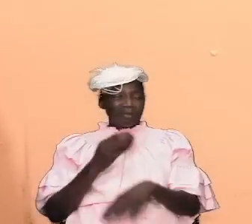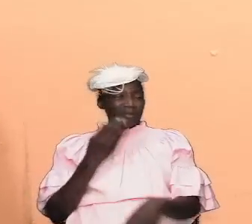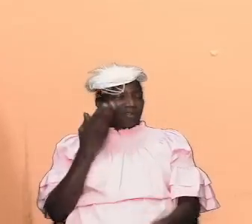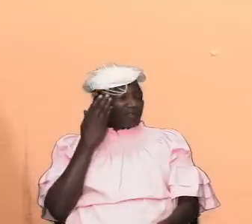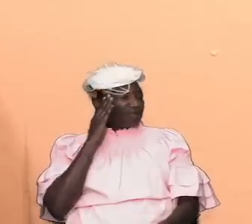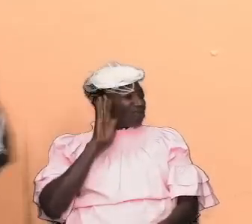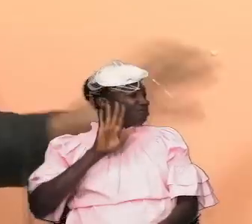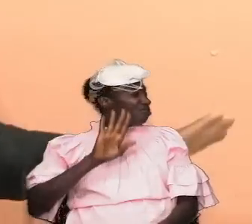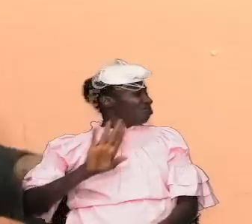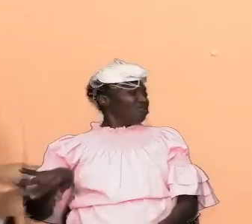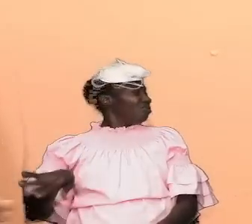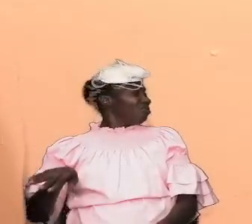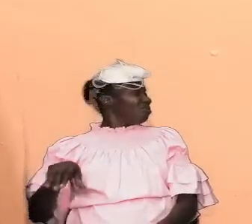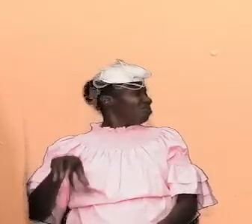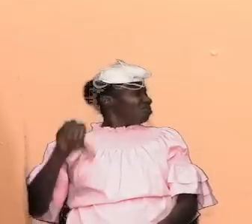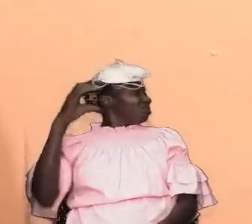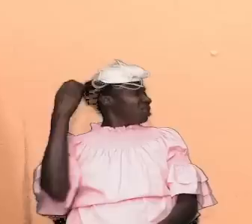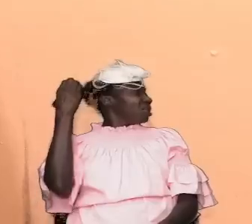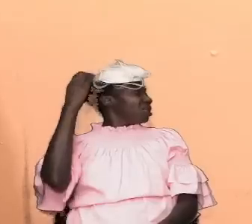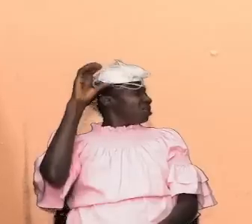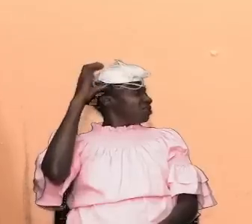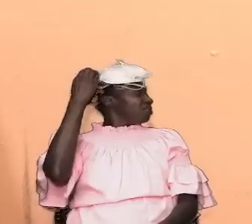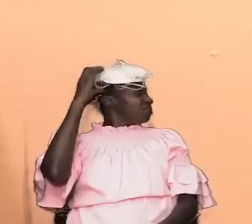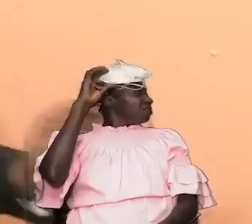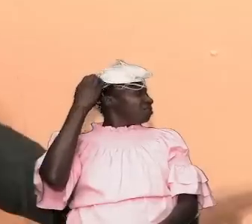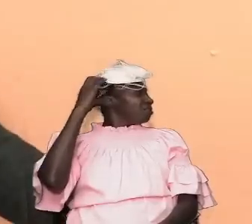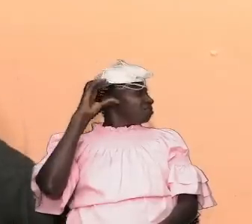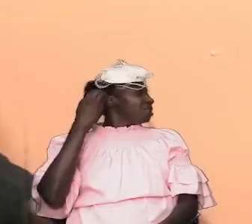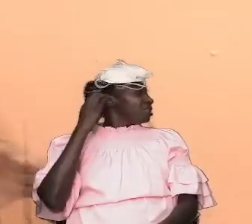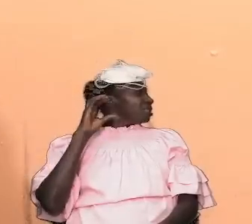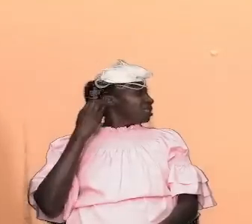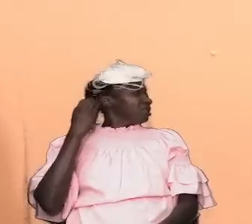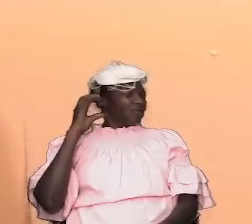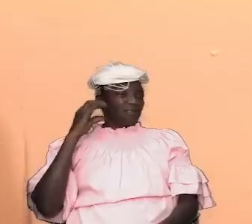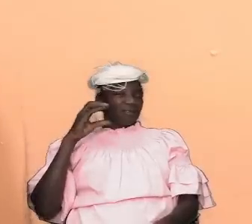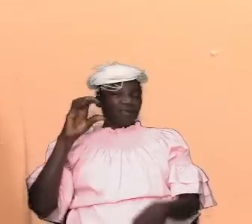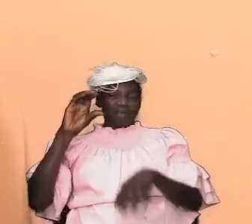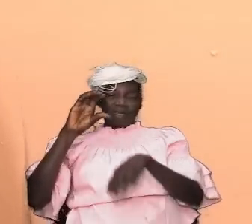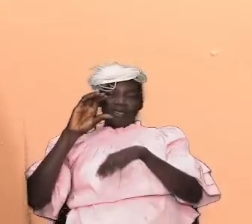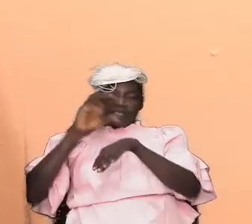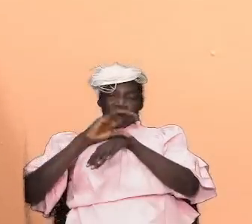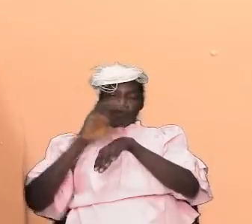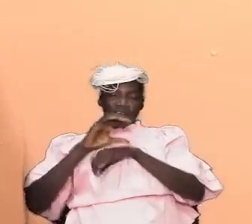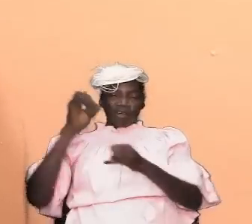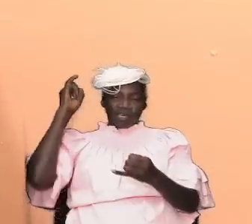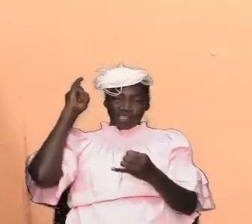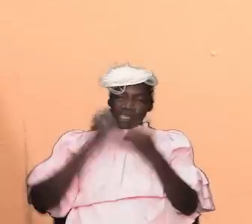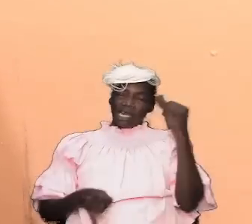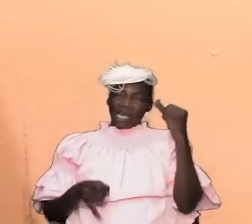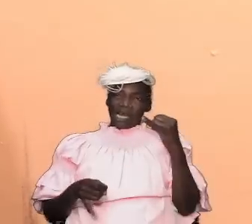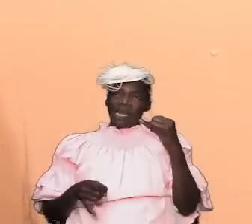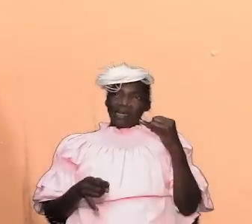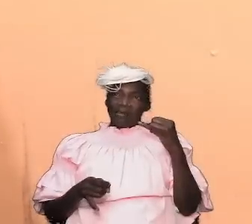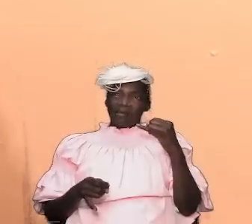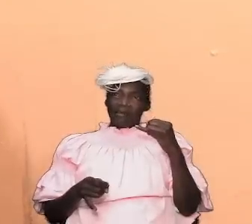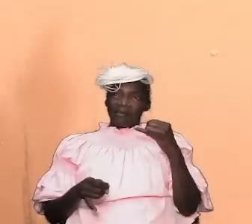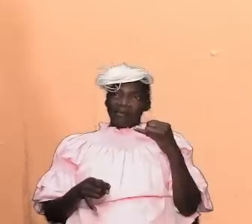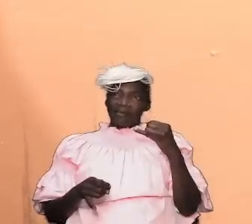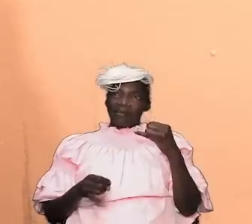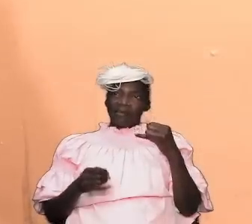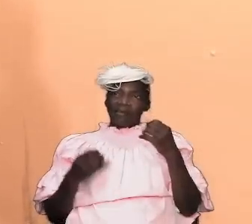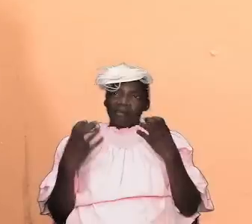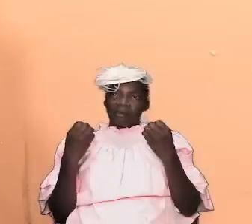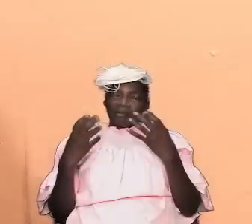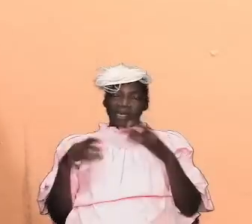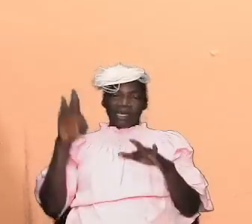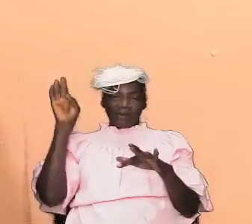cousin secondary everything else church last to our detriment and many will